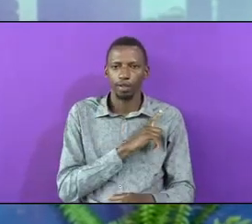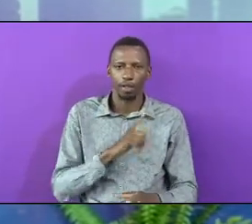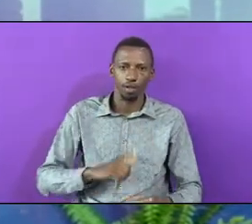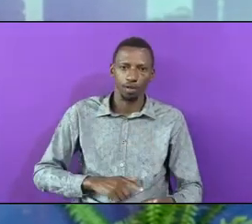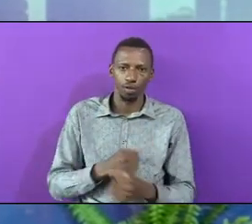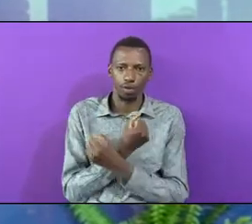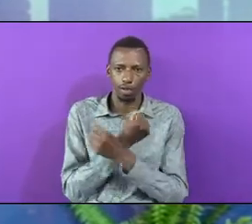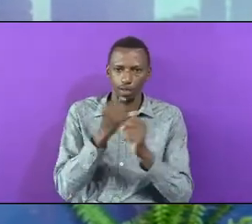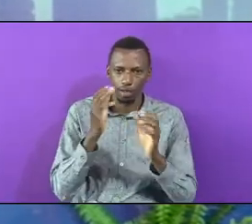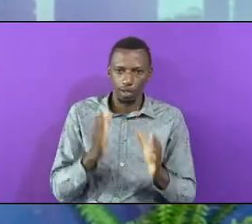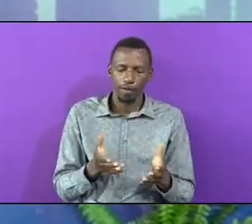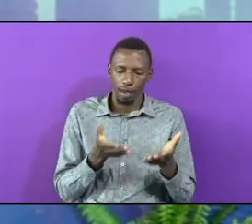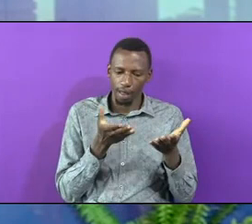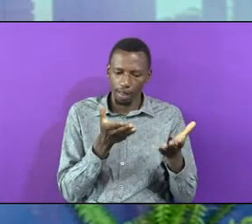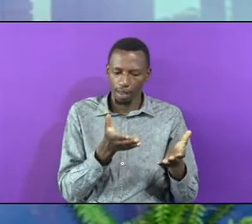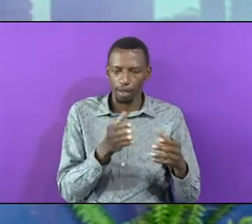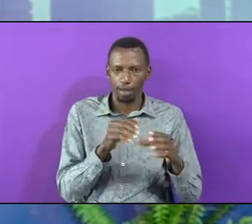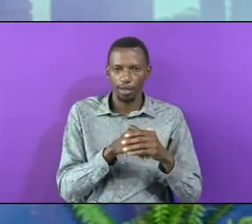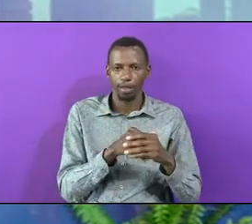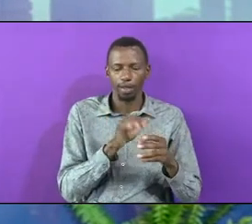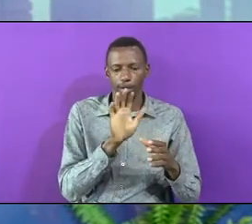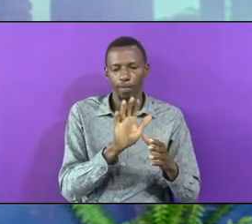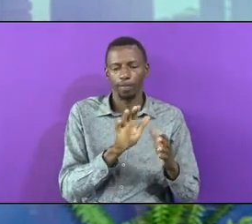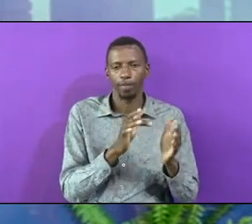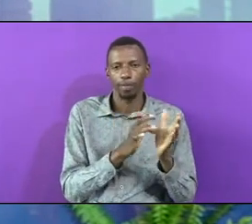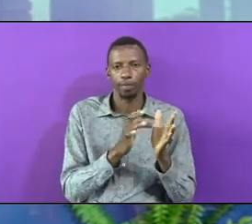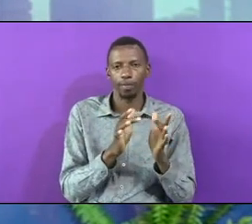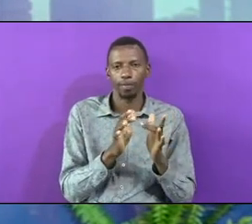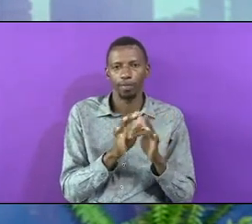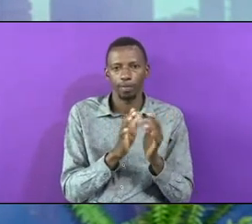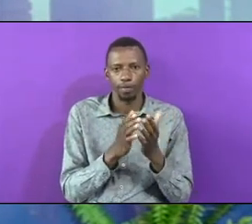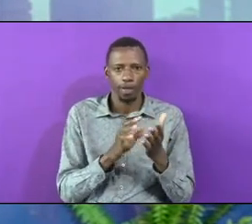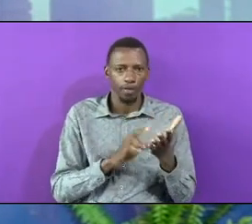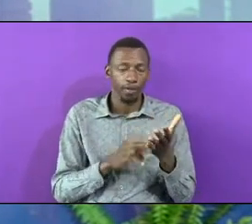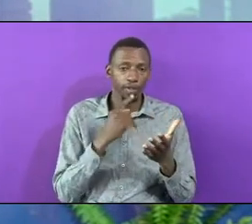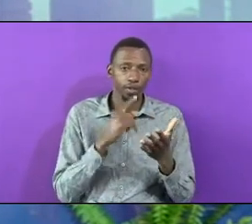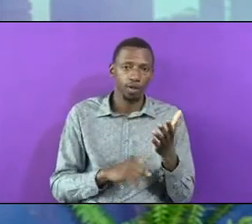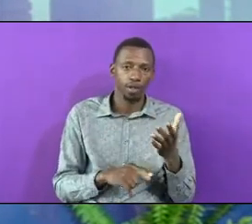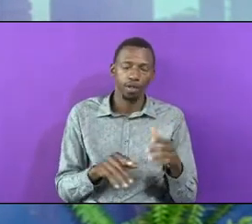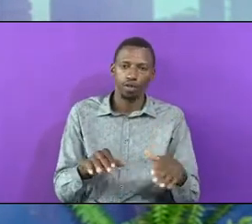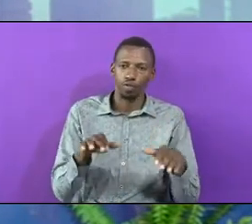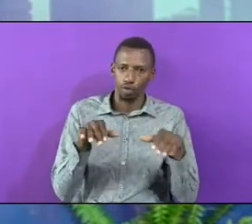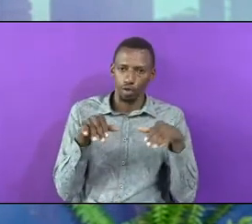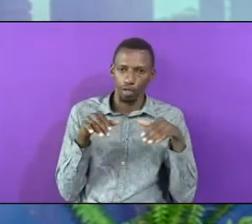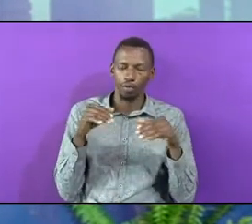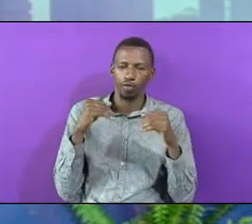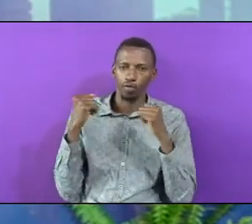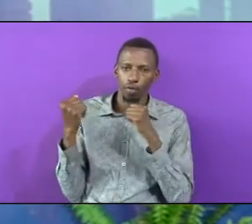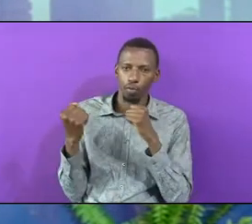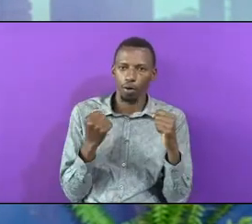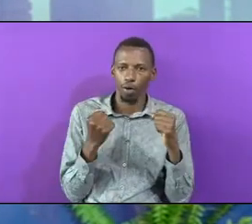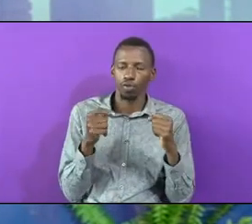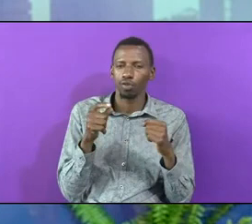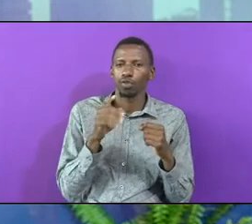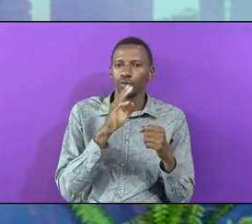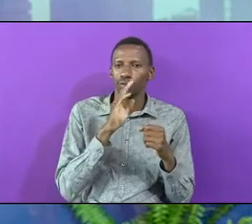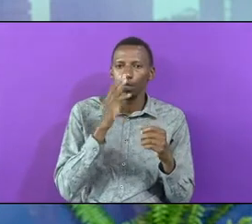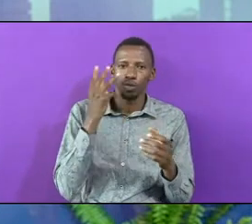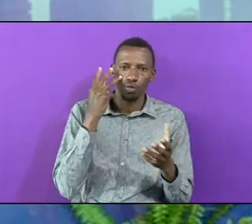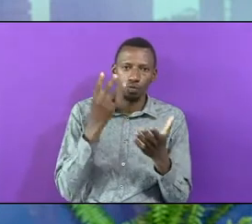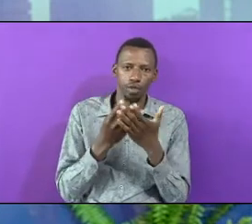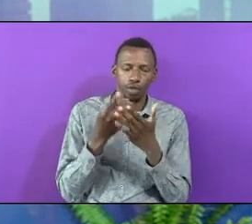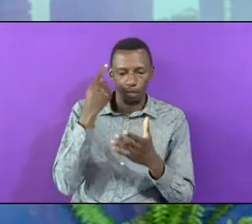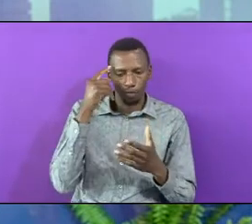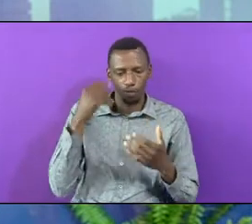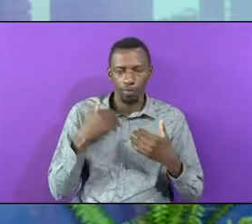That's It Say Wait For Power That You May Be Witnesses For Me What Kind Of Witness Are You At Home